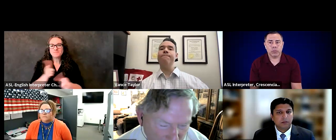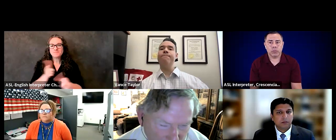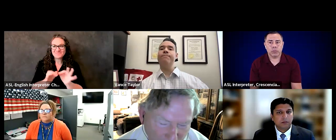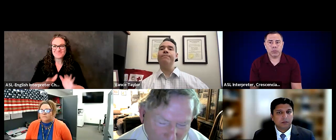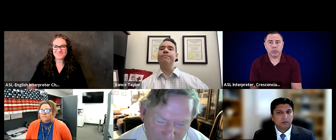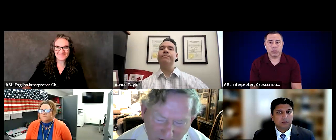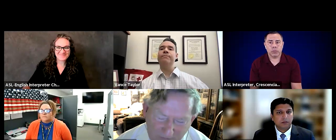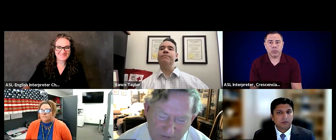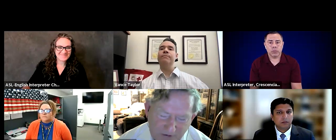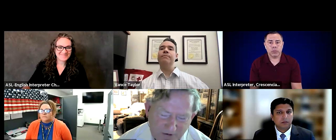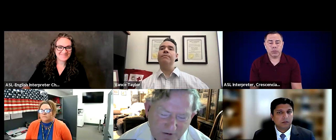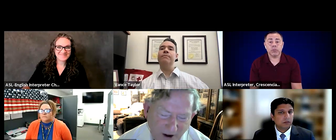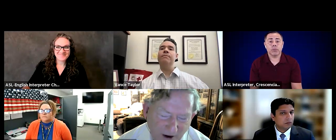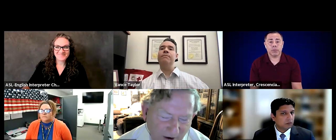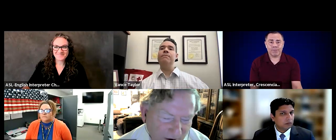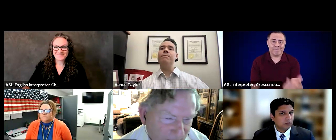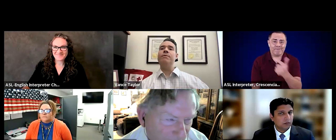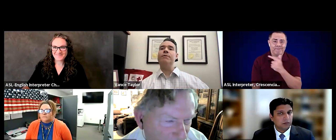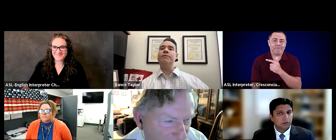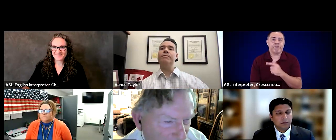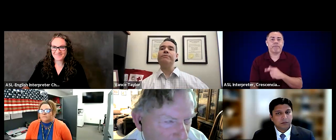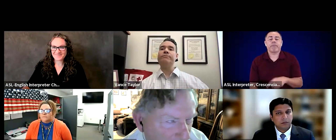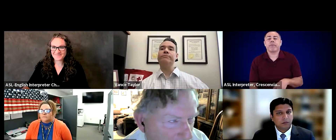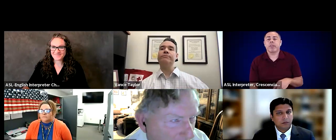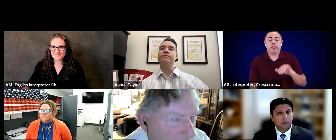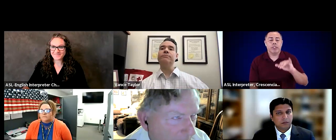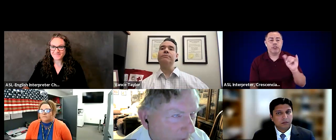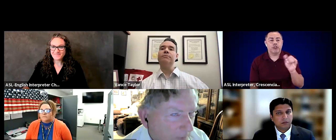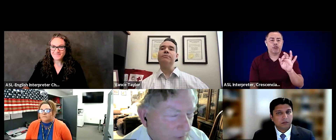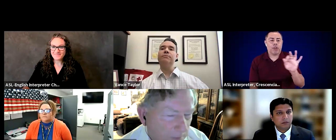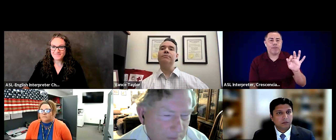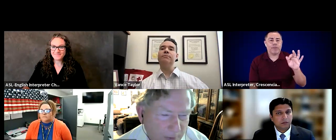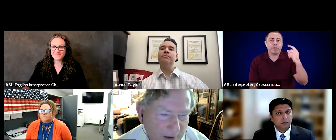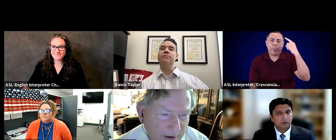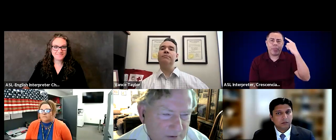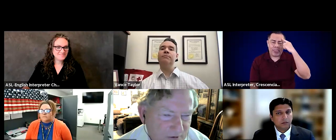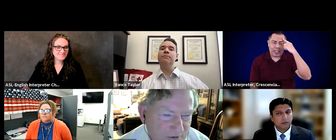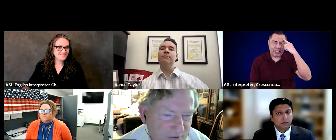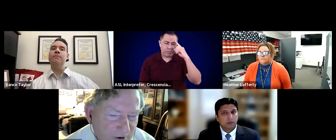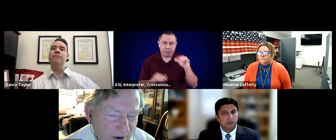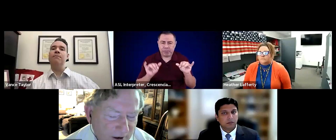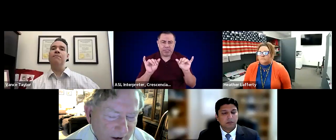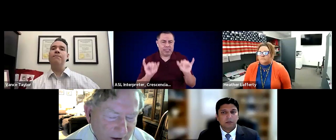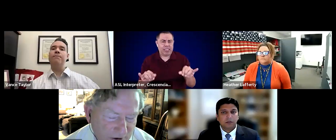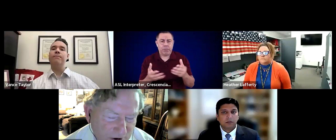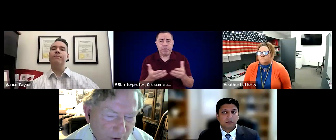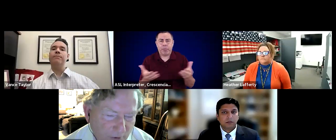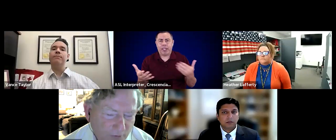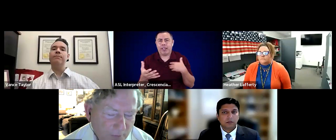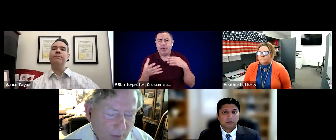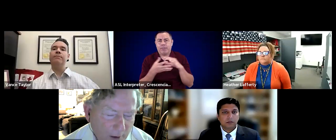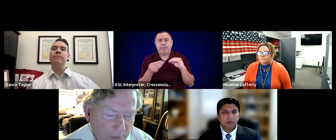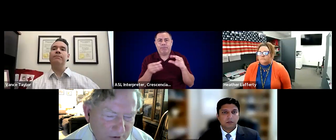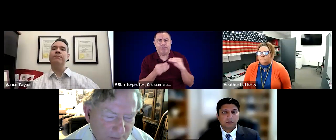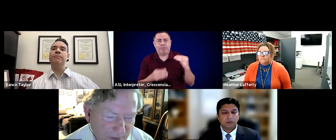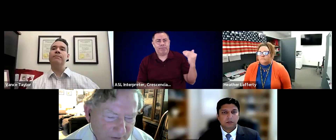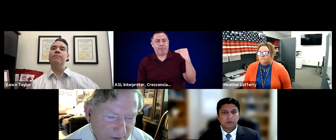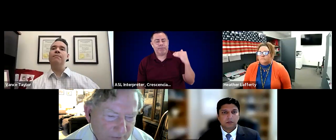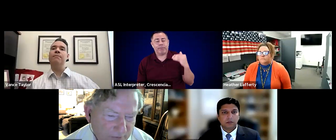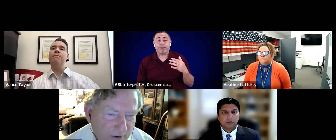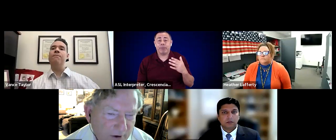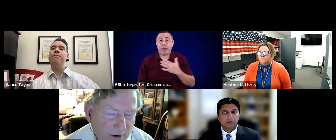think, uh, as I stated earlier, the, the biggest issue from my